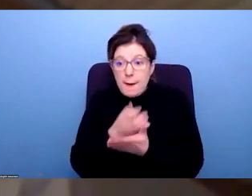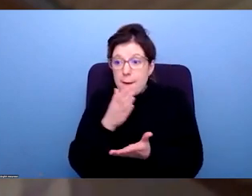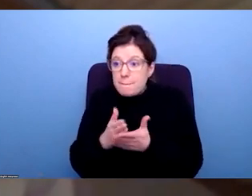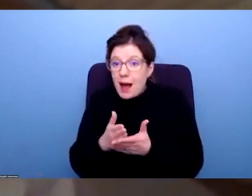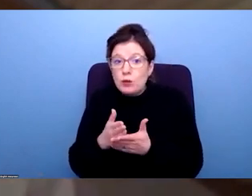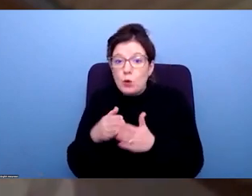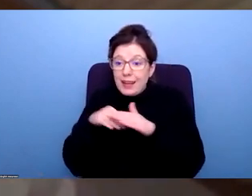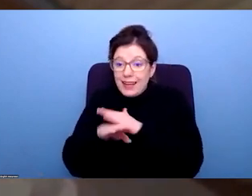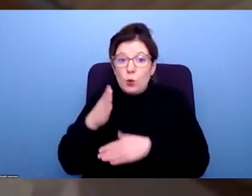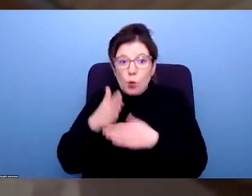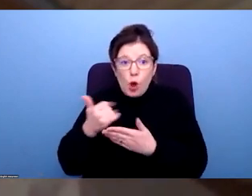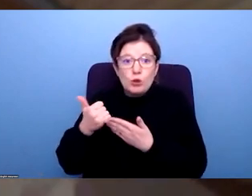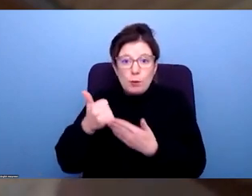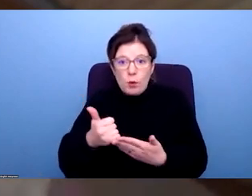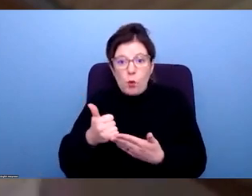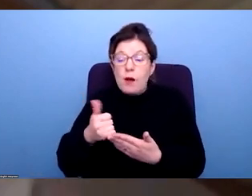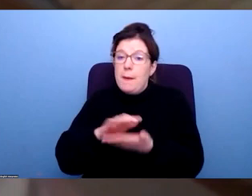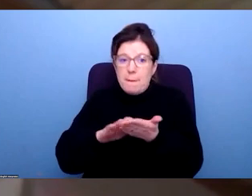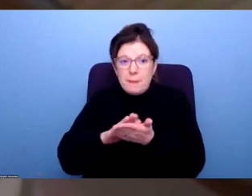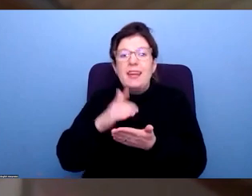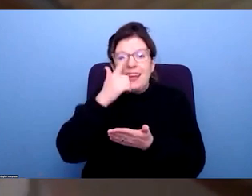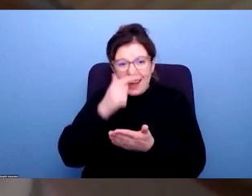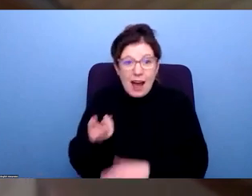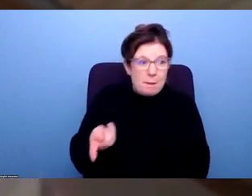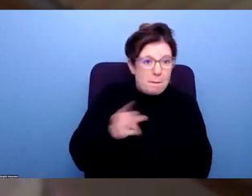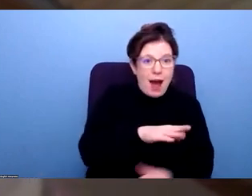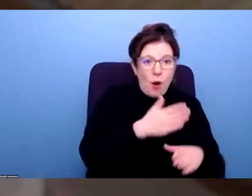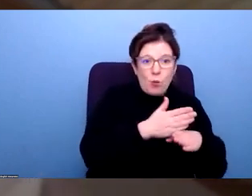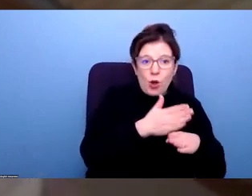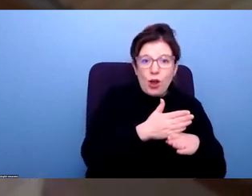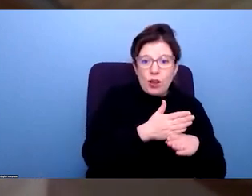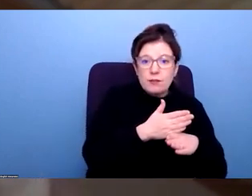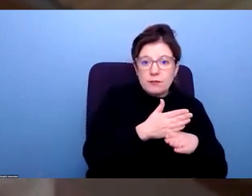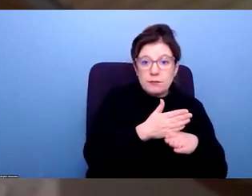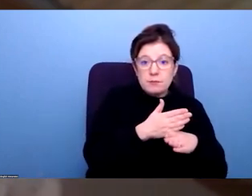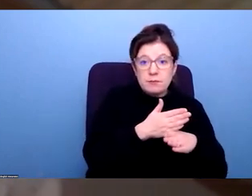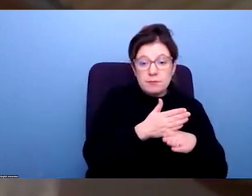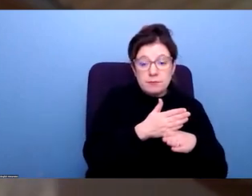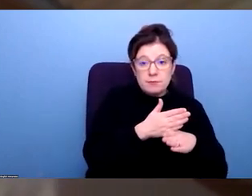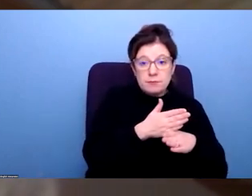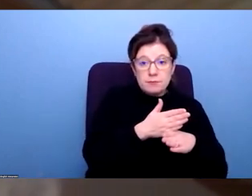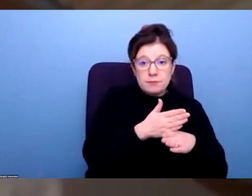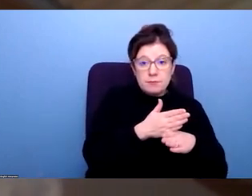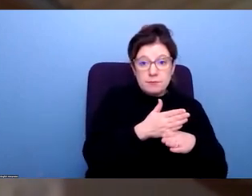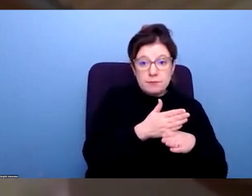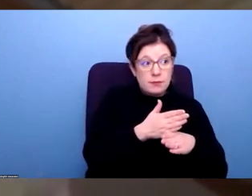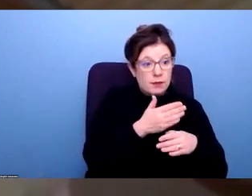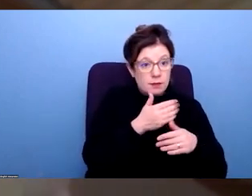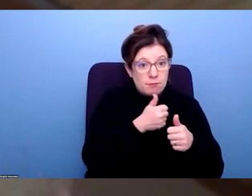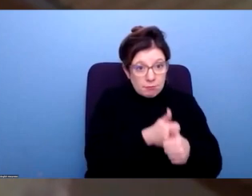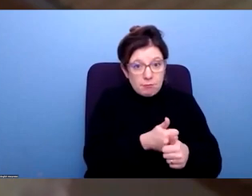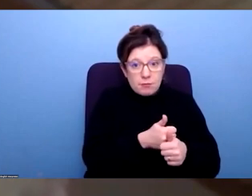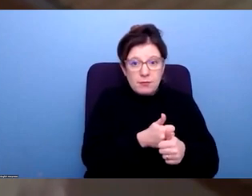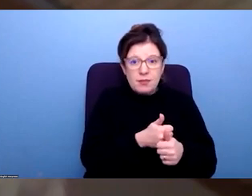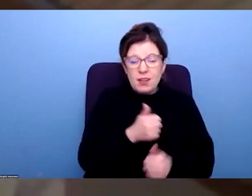related support that would better enable them to return to work and to support effective returns to work. We know the